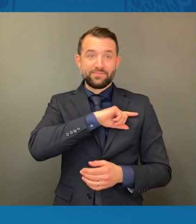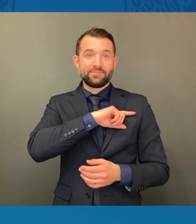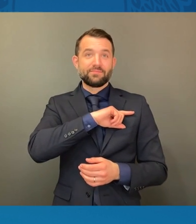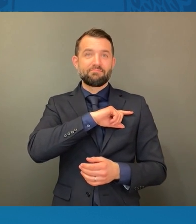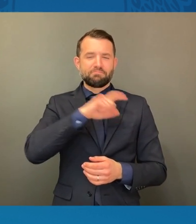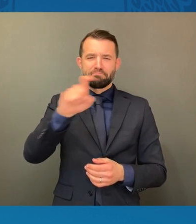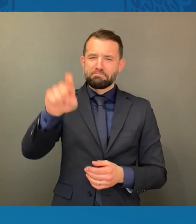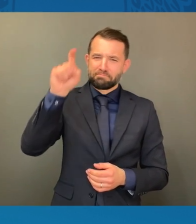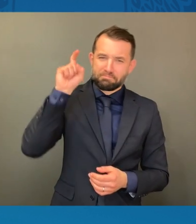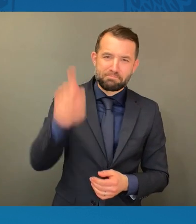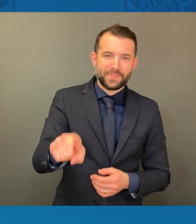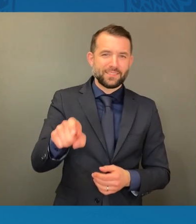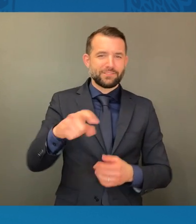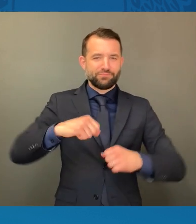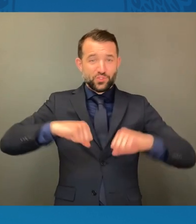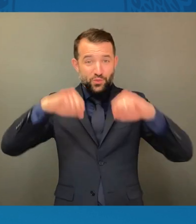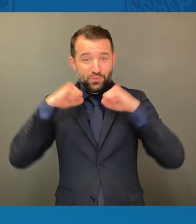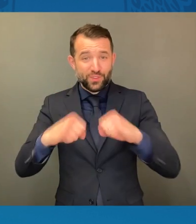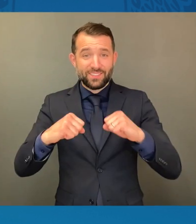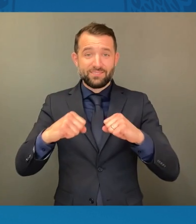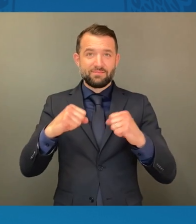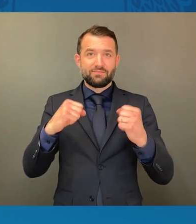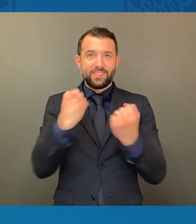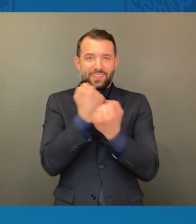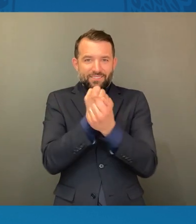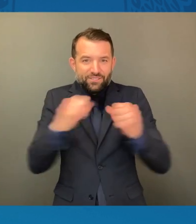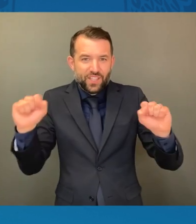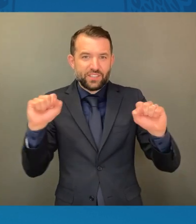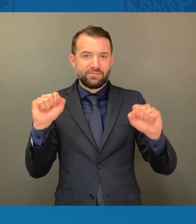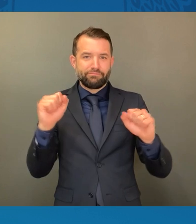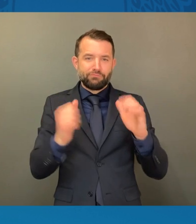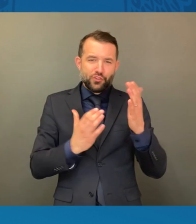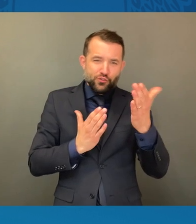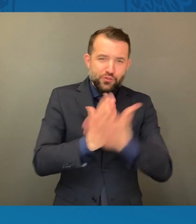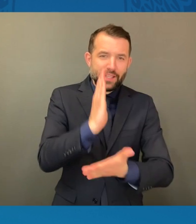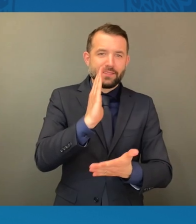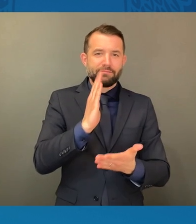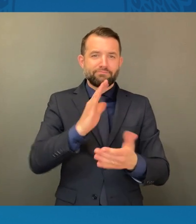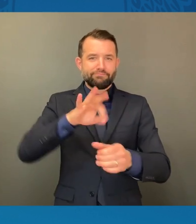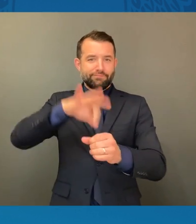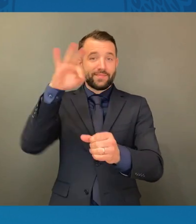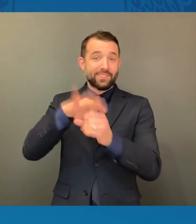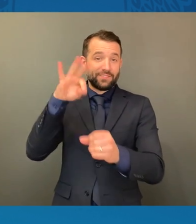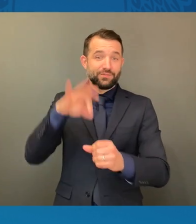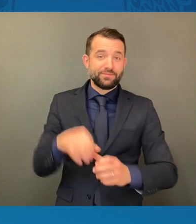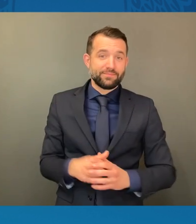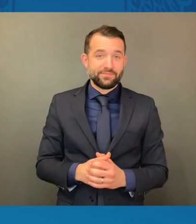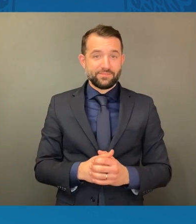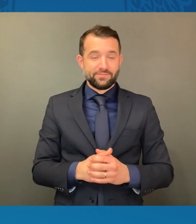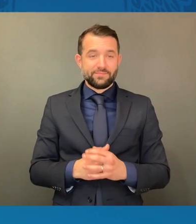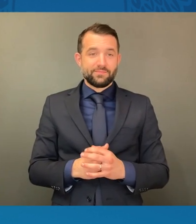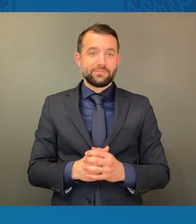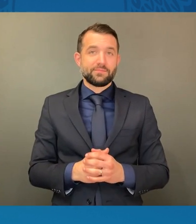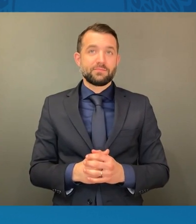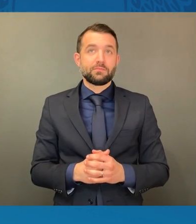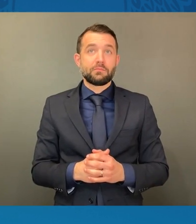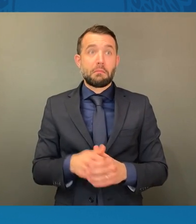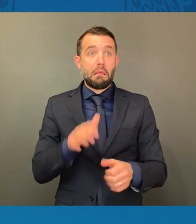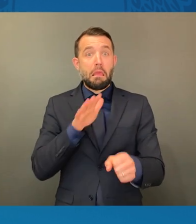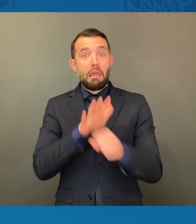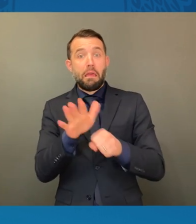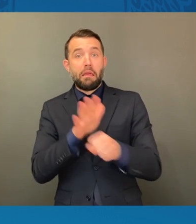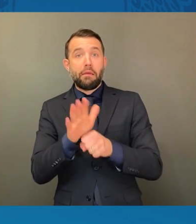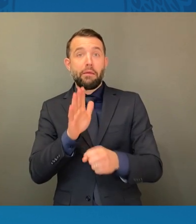the freedom to vote. And we must not stop there. Those who marched across